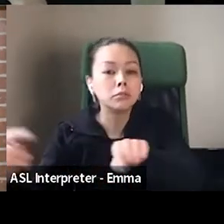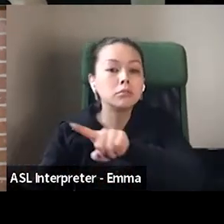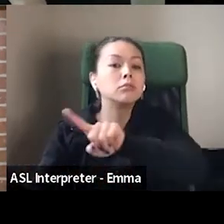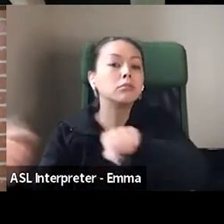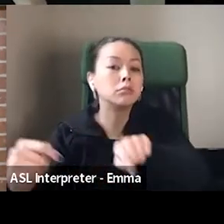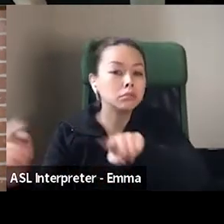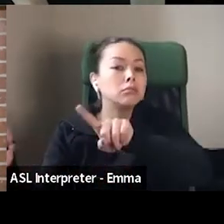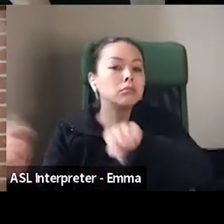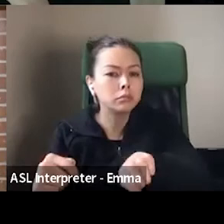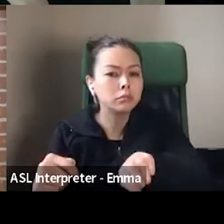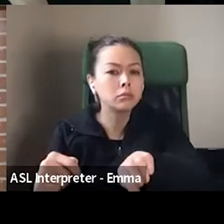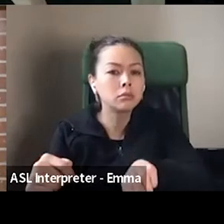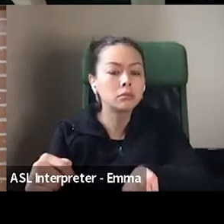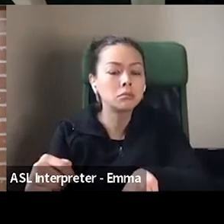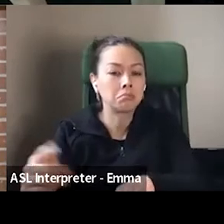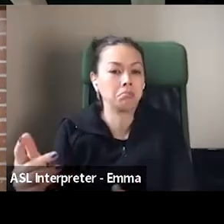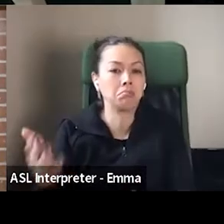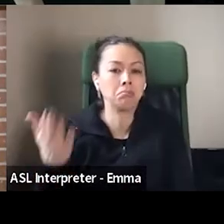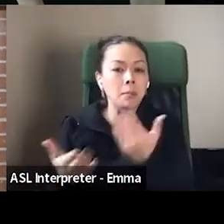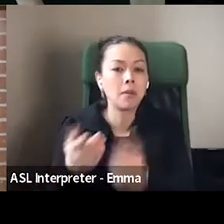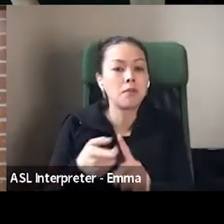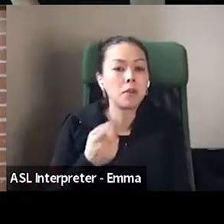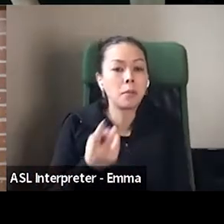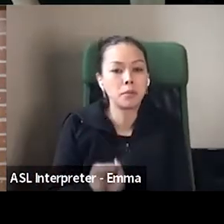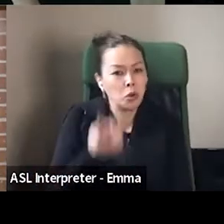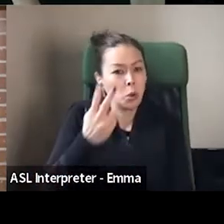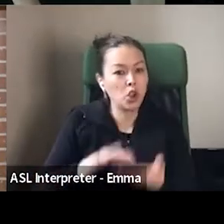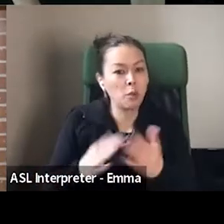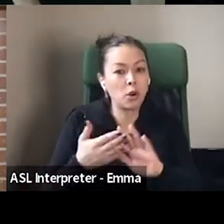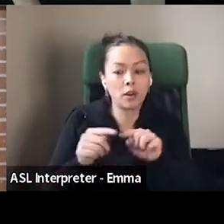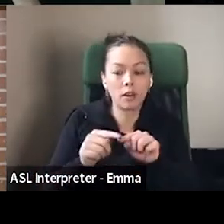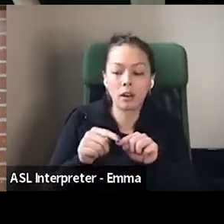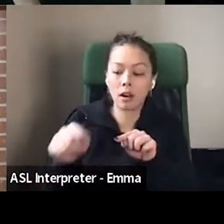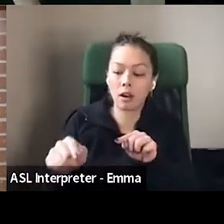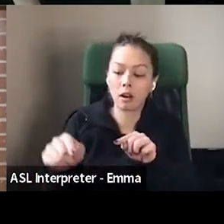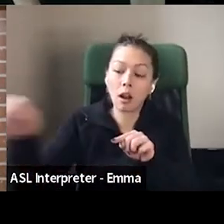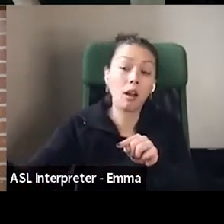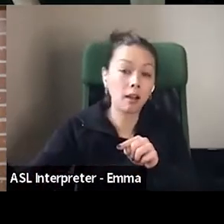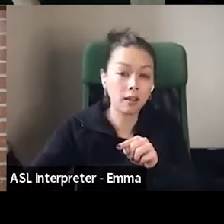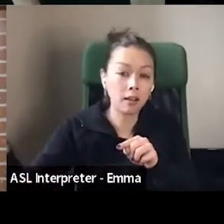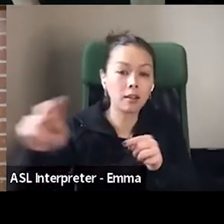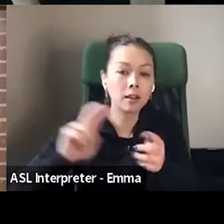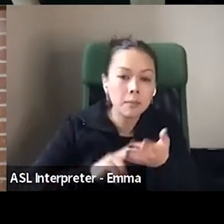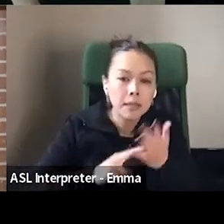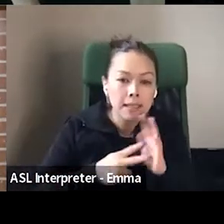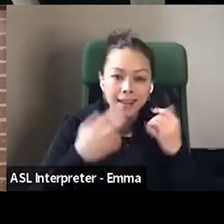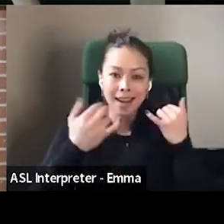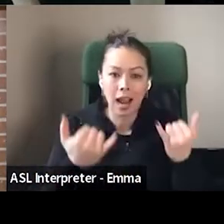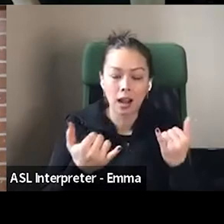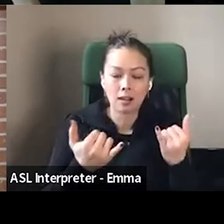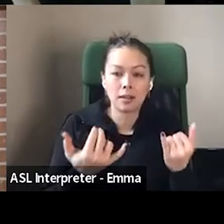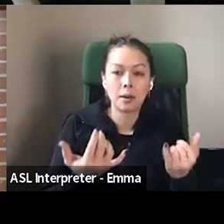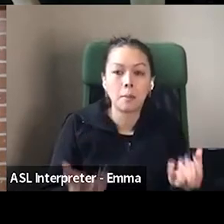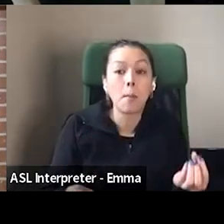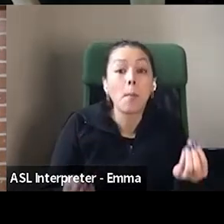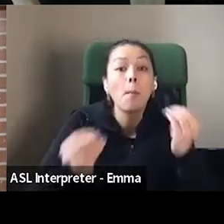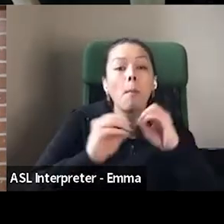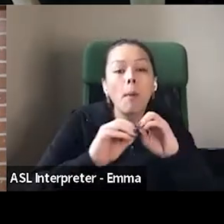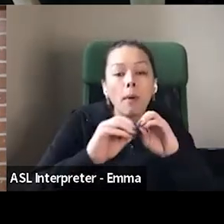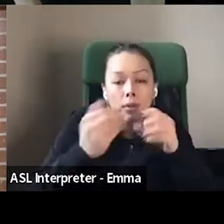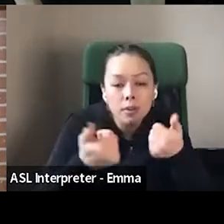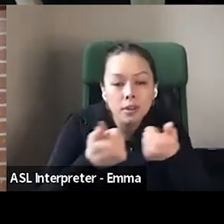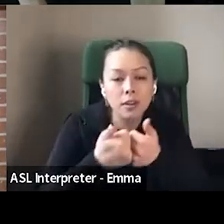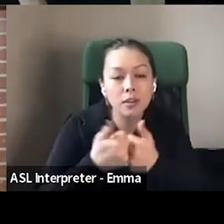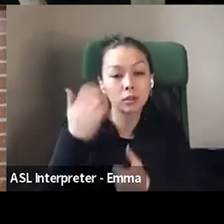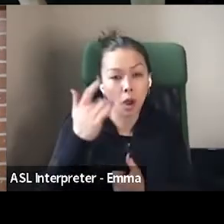So it's, that makes it even a little harder because you're trying to not just only match your own community, but to serve the